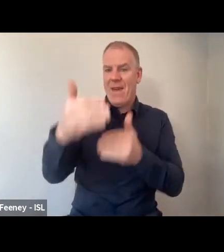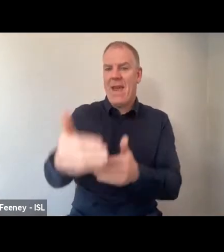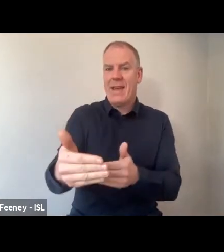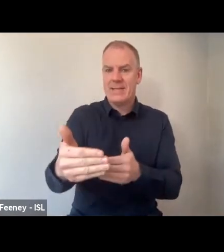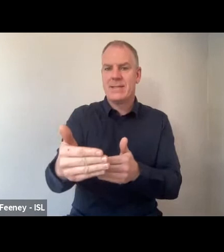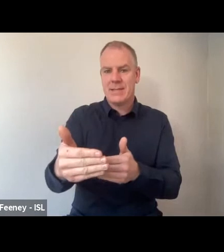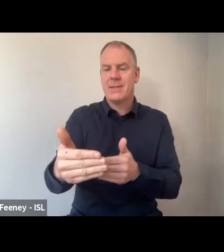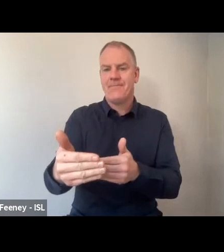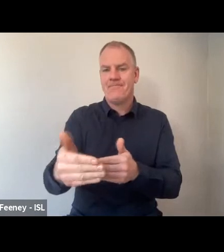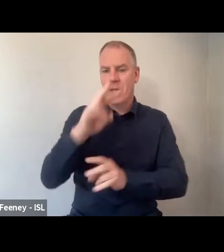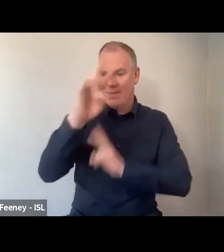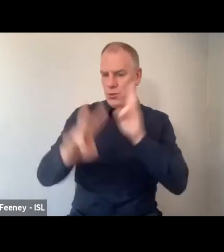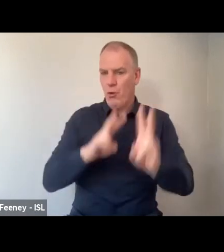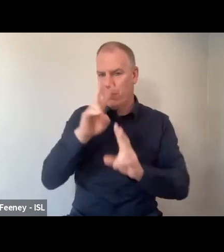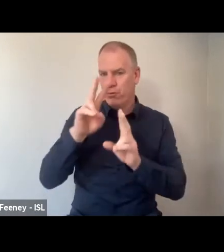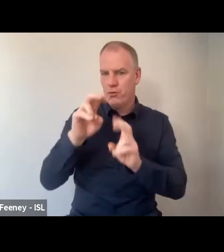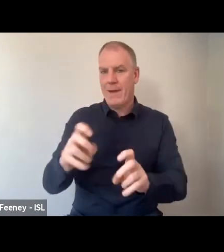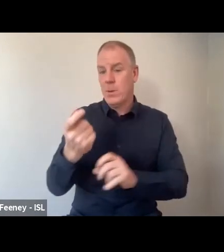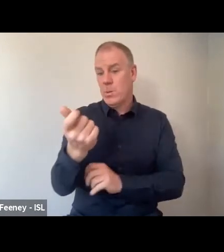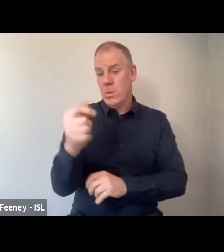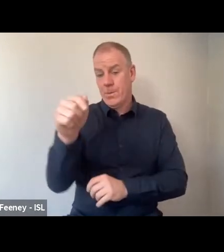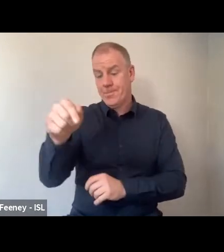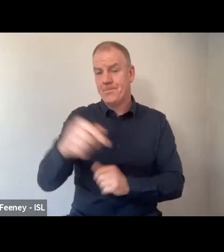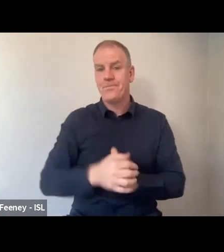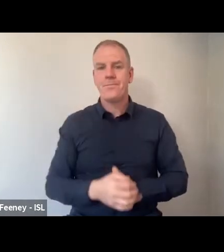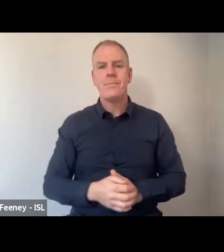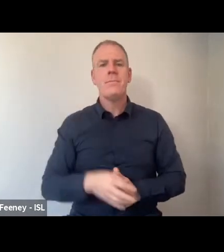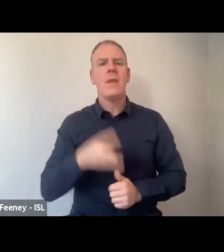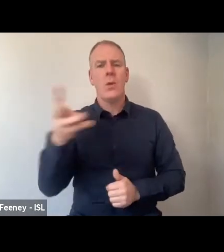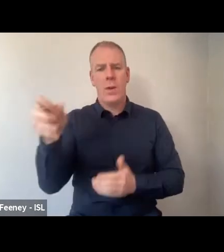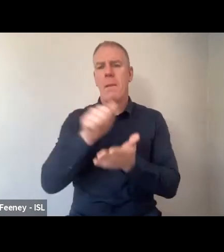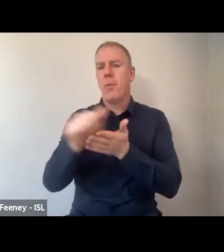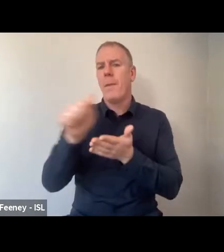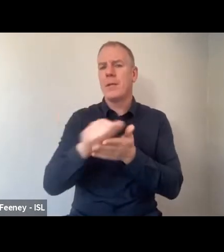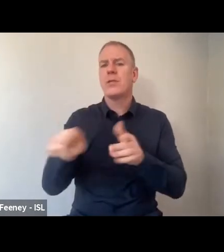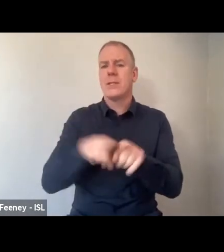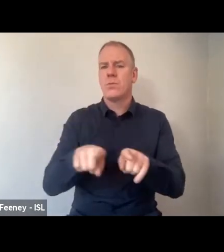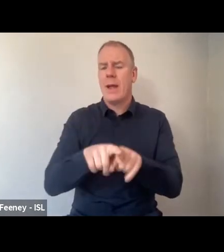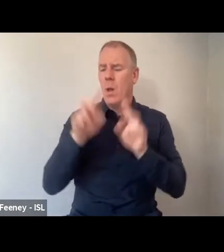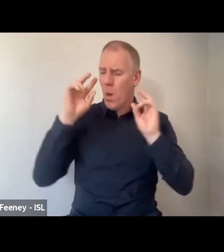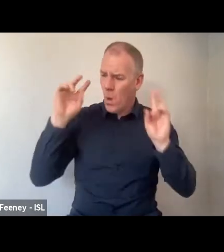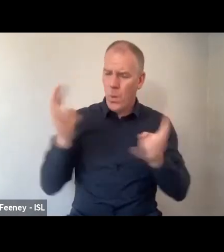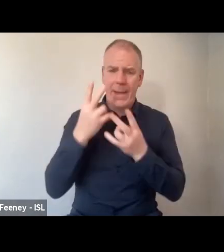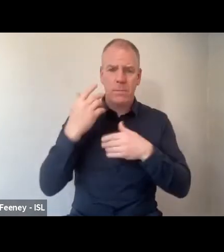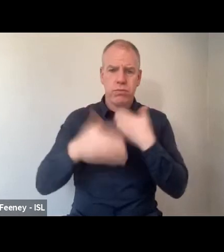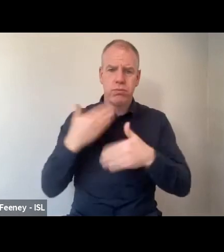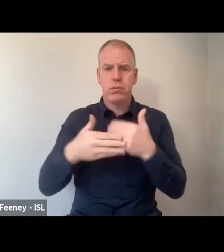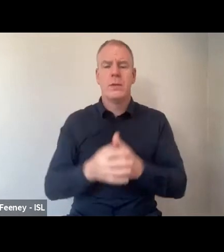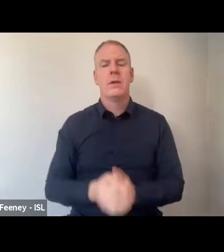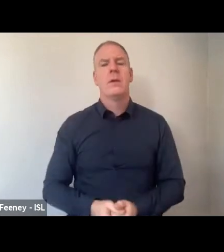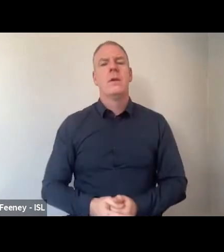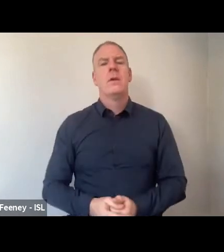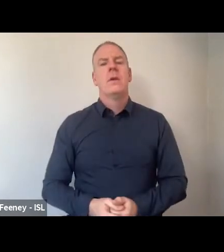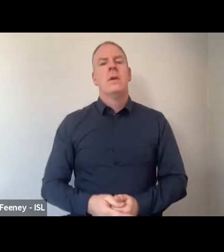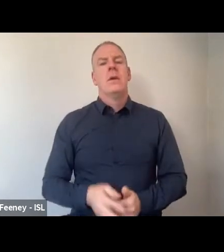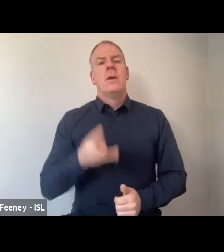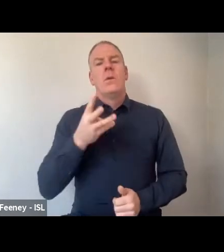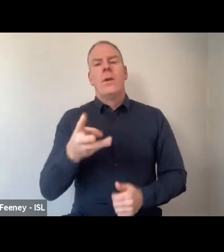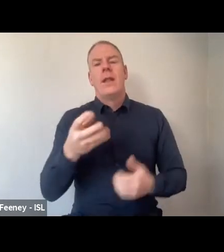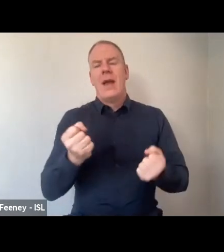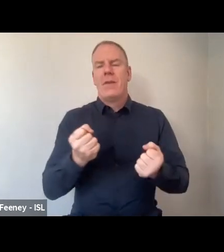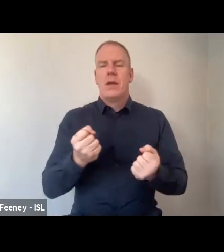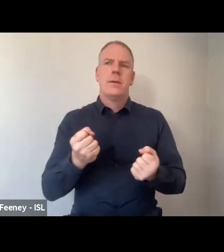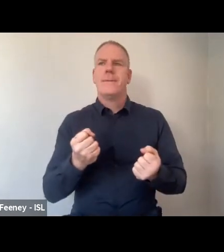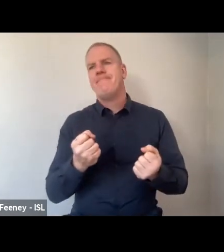the barometer very shortly. And we're committed to publishing that as quickly as possible. And it will give us a really, well, not